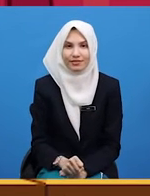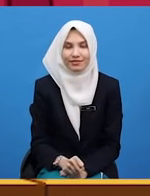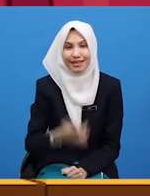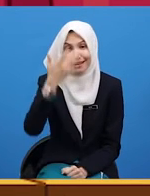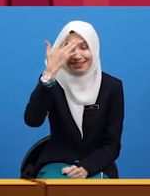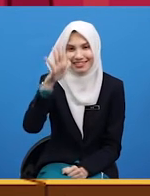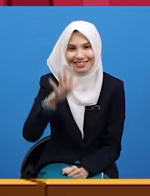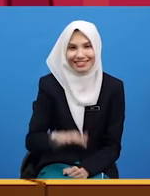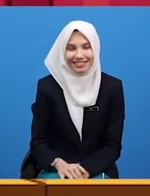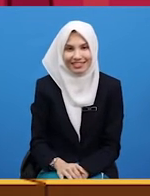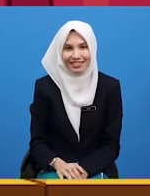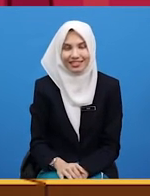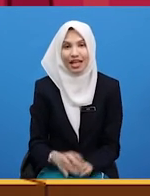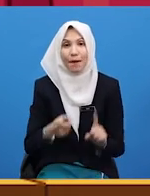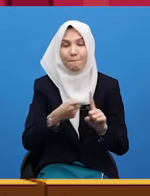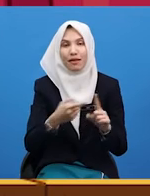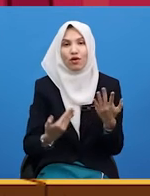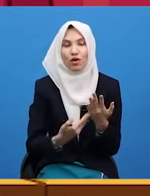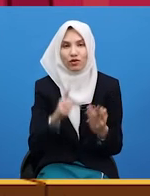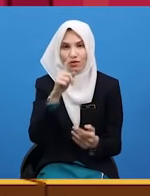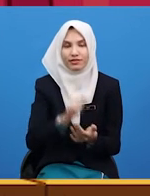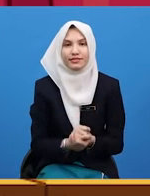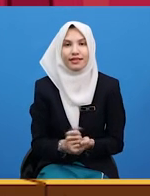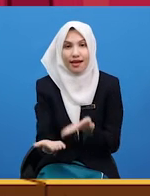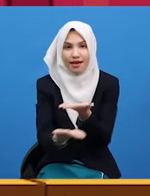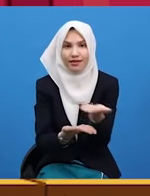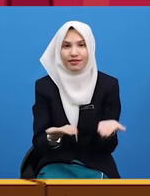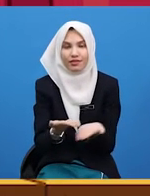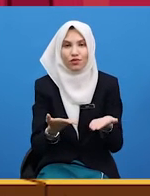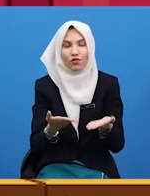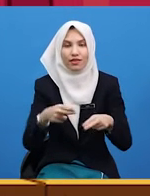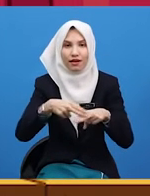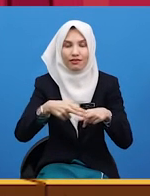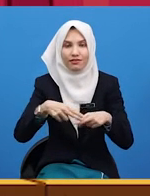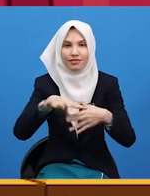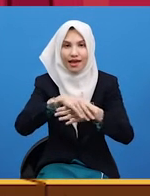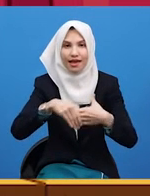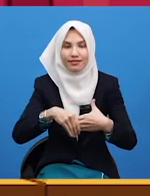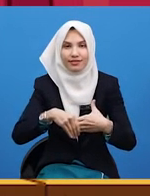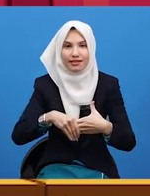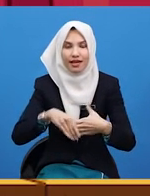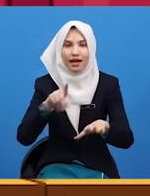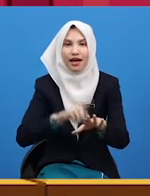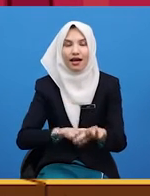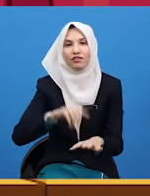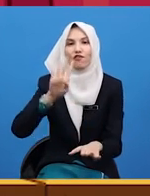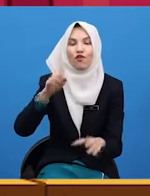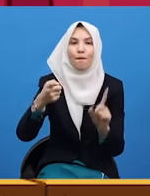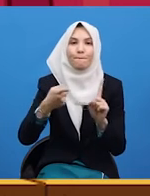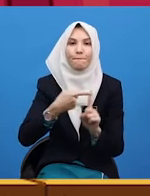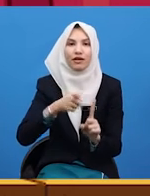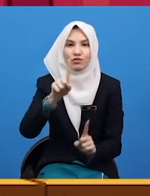Ingenious! Plus 1 here is for the short hand pointing at 4 plus 1